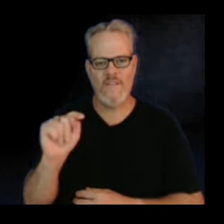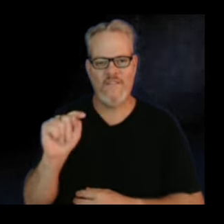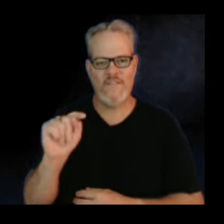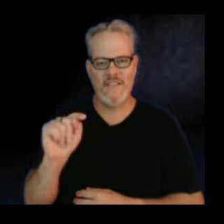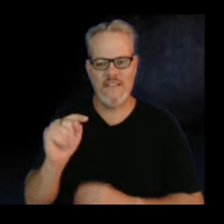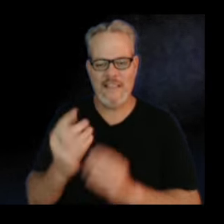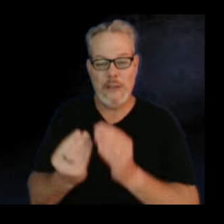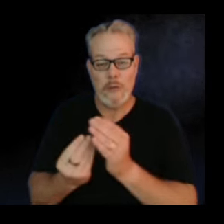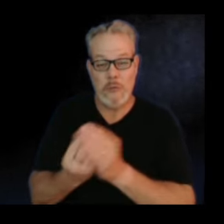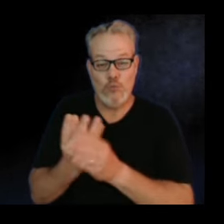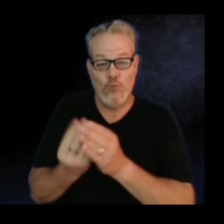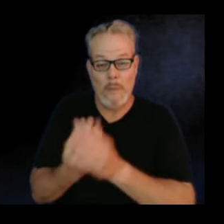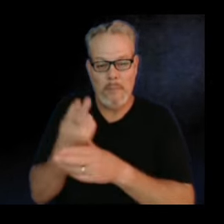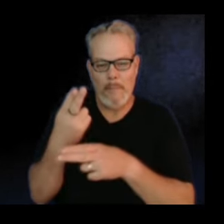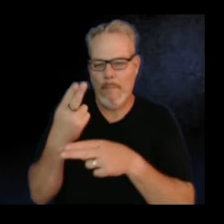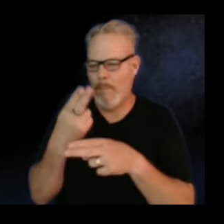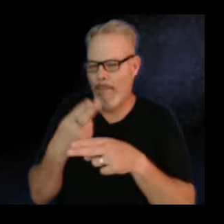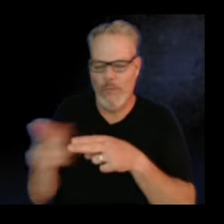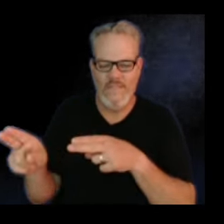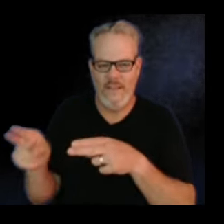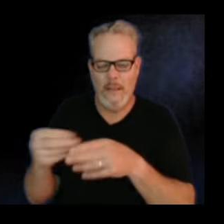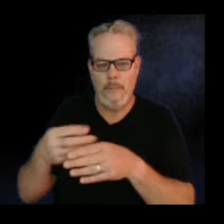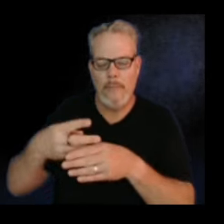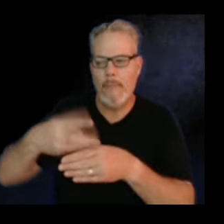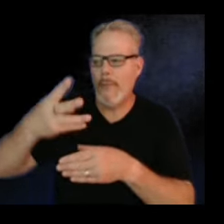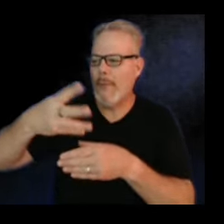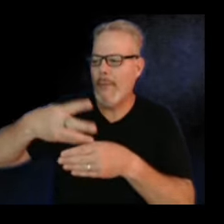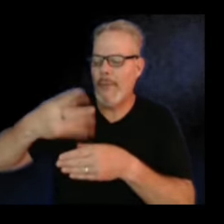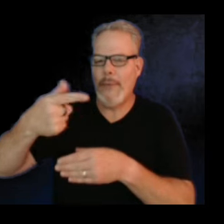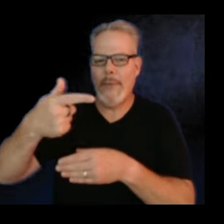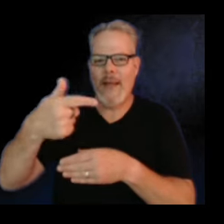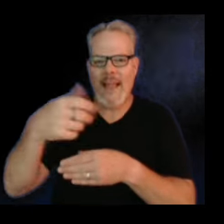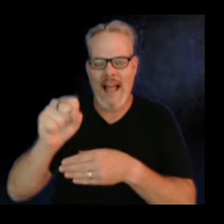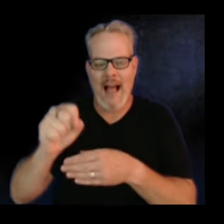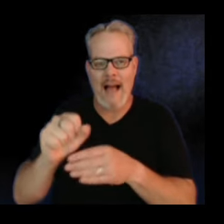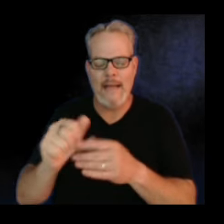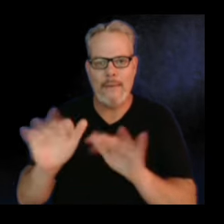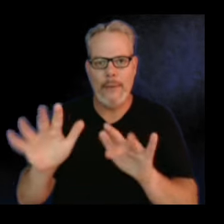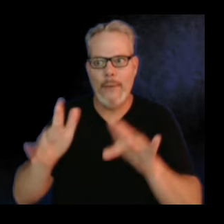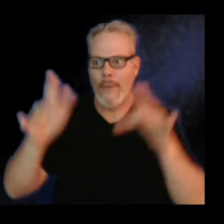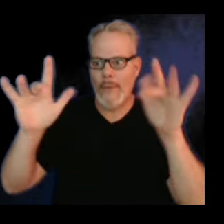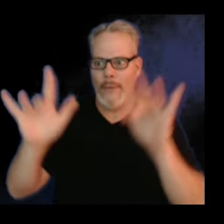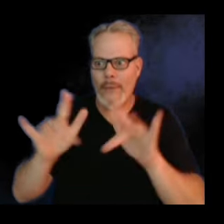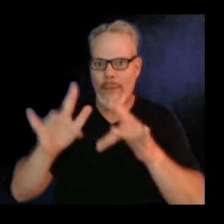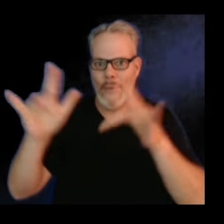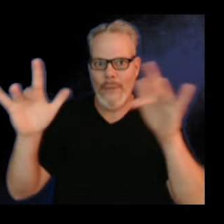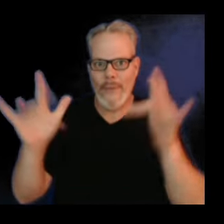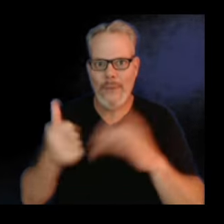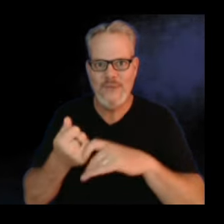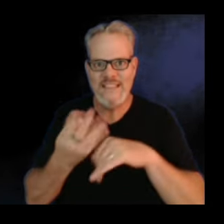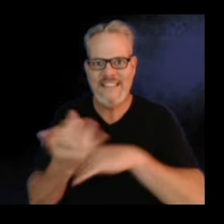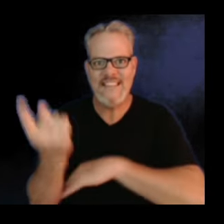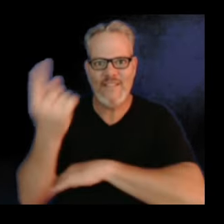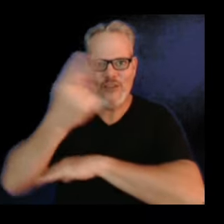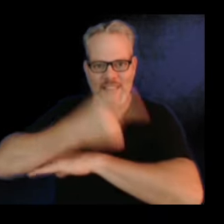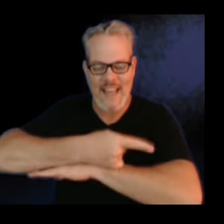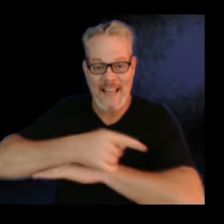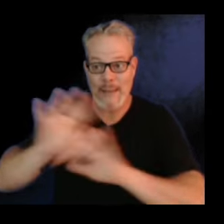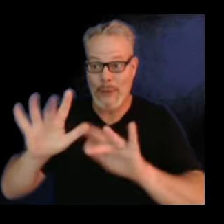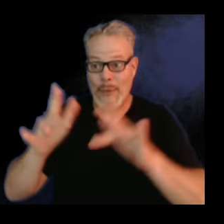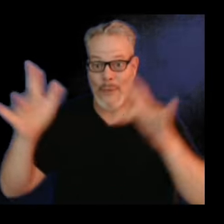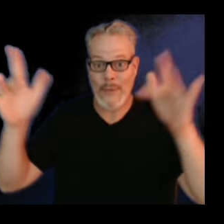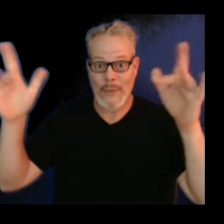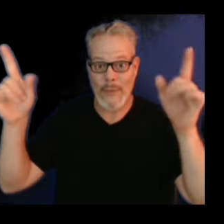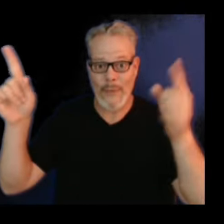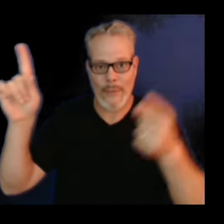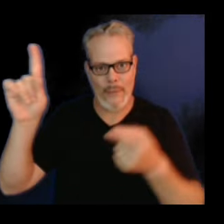continue to spew gas and glow for several days after that. But now the glow has ceased and the gas emissions